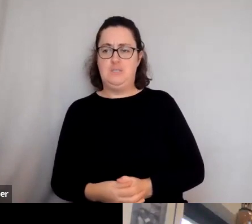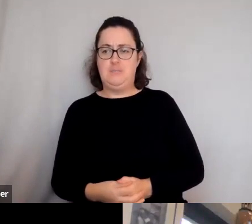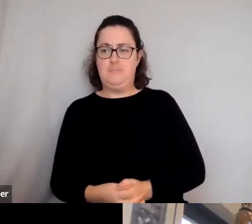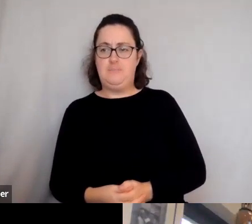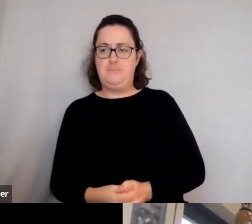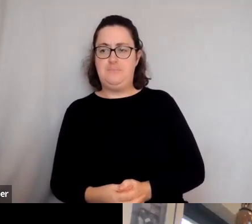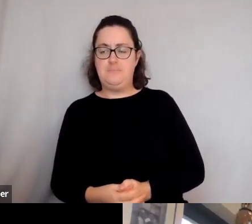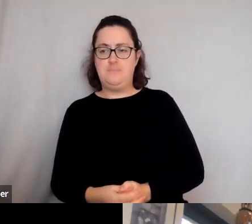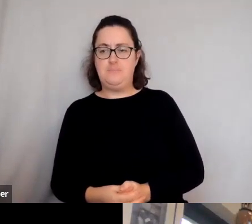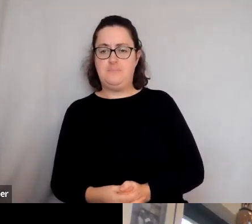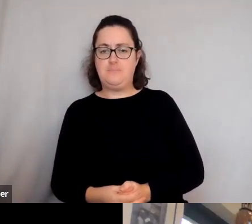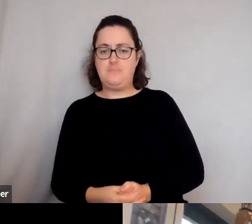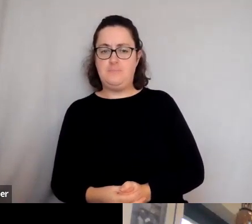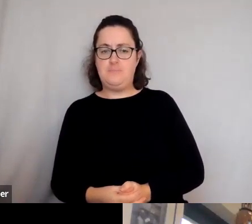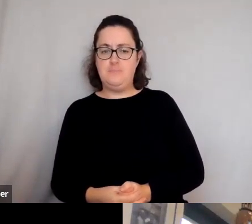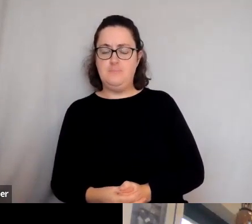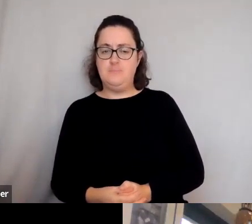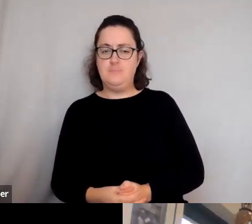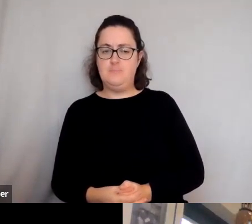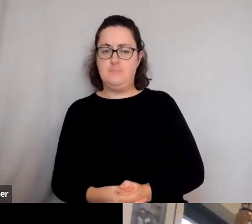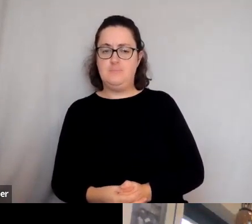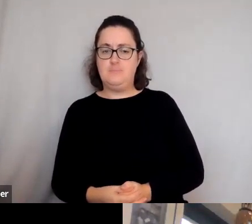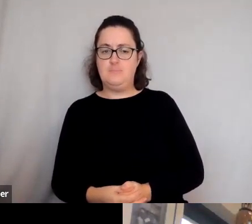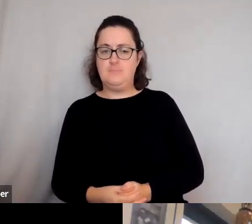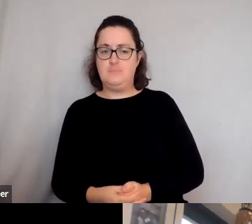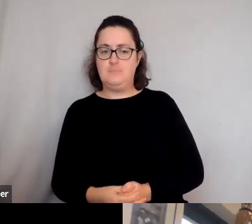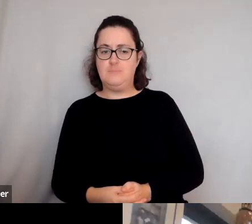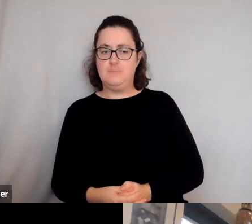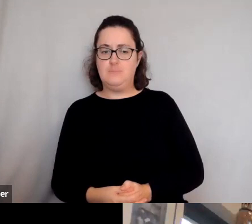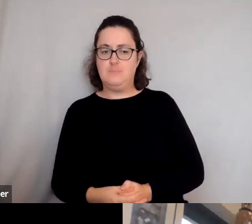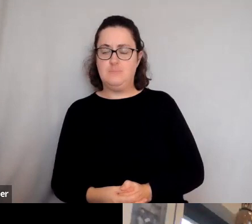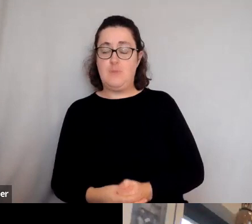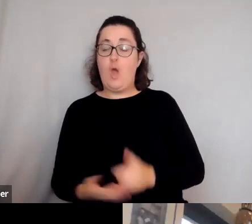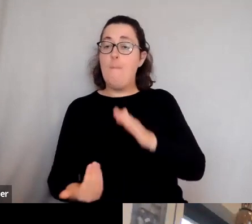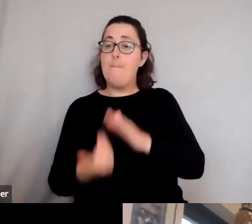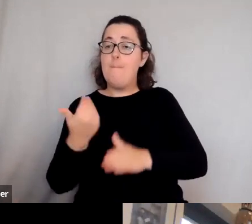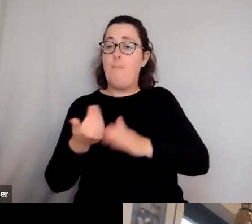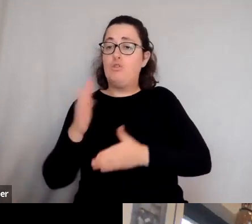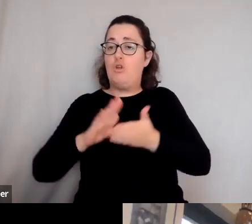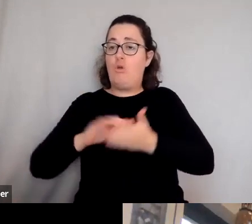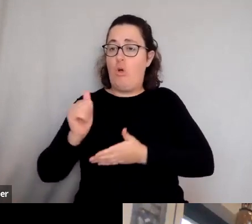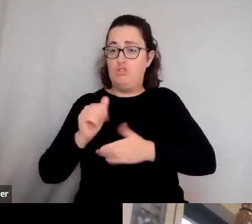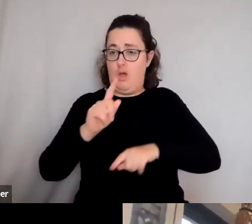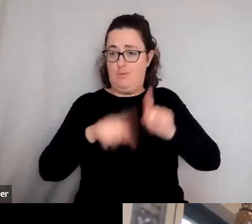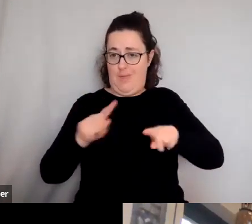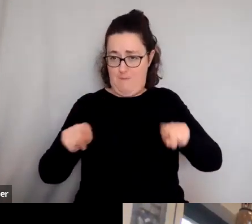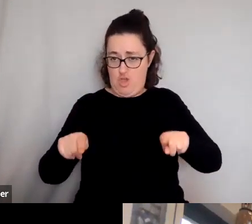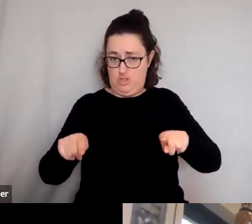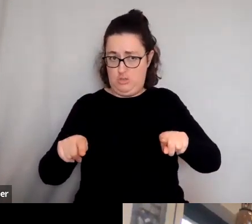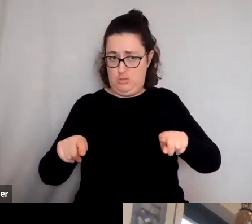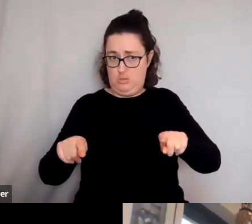you know, we have to face up to the fact that it's, it's not just modern culture is more diverse than